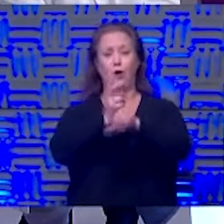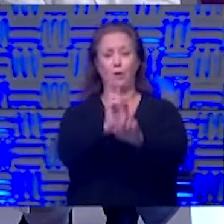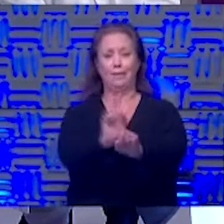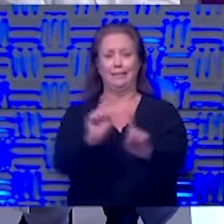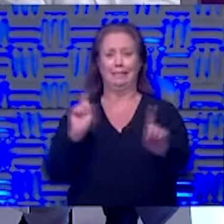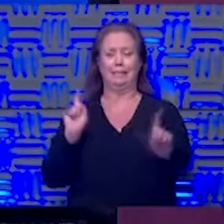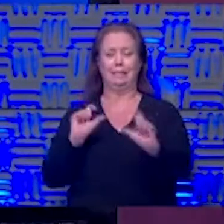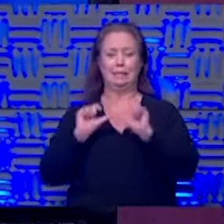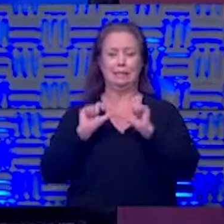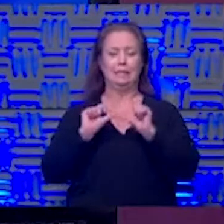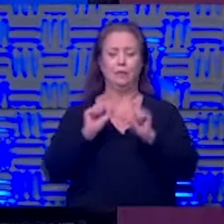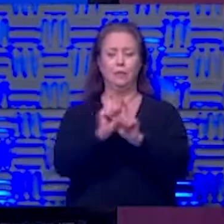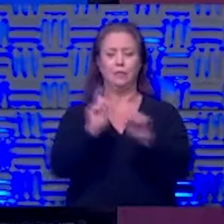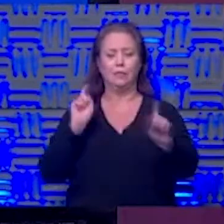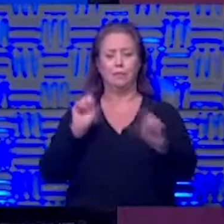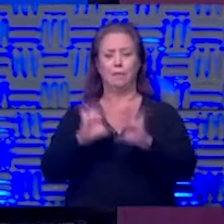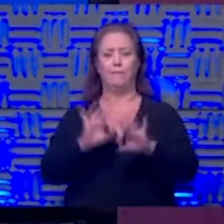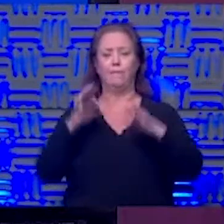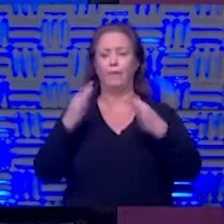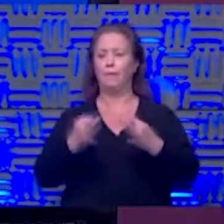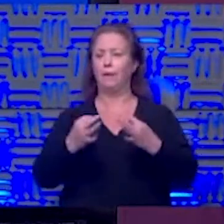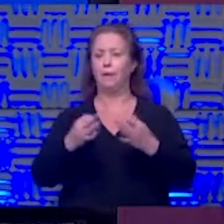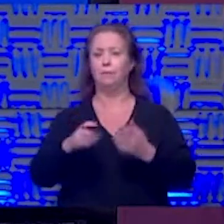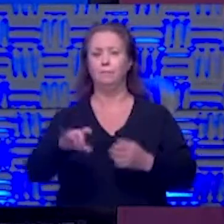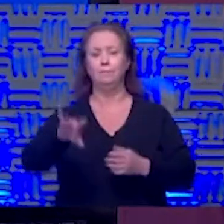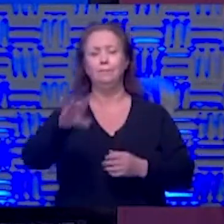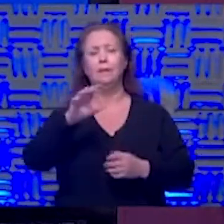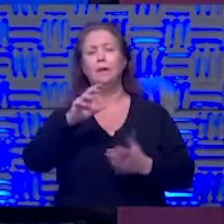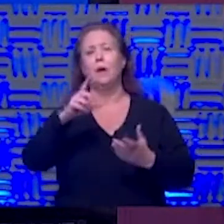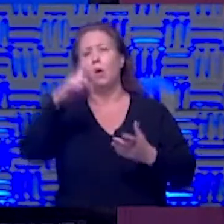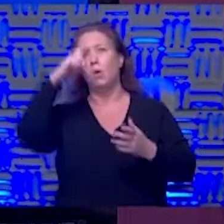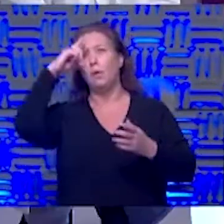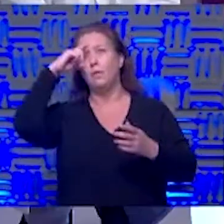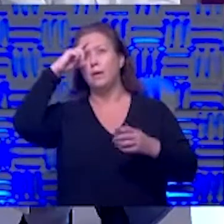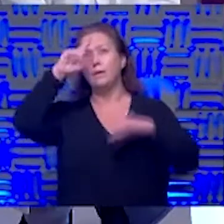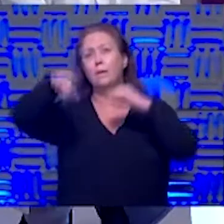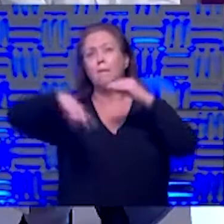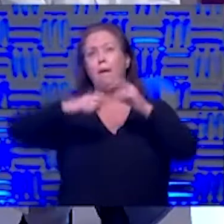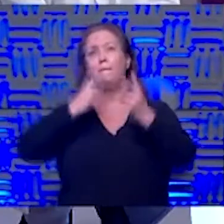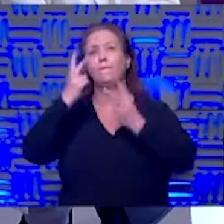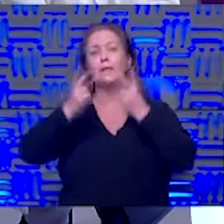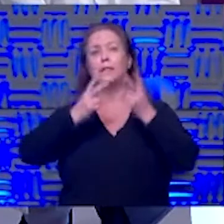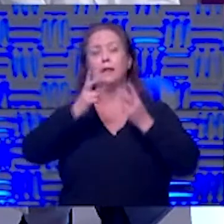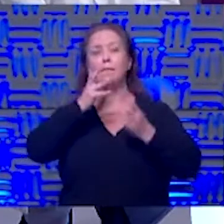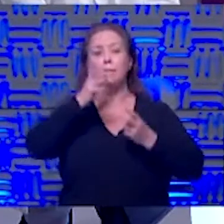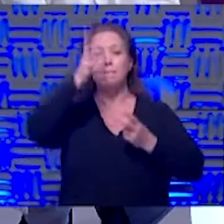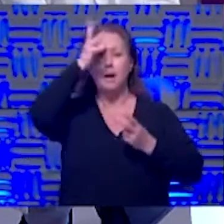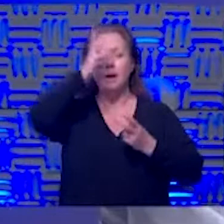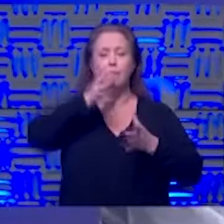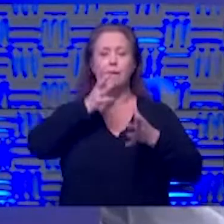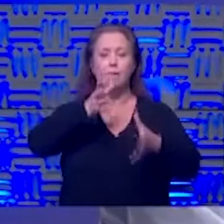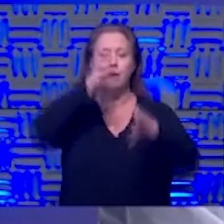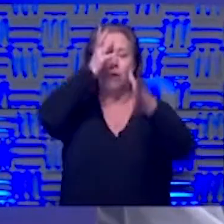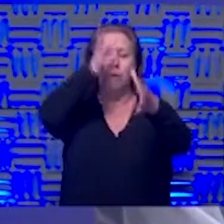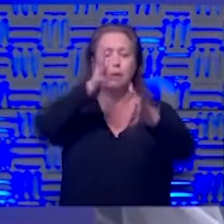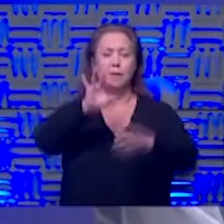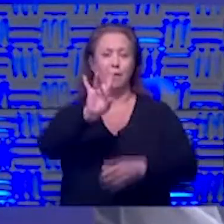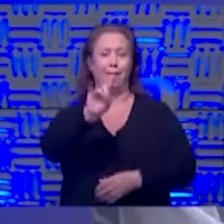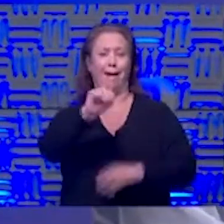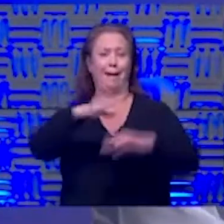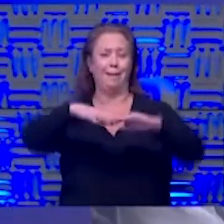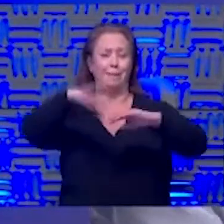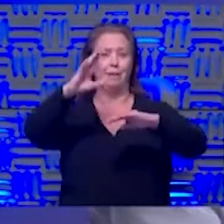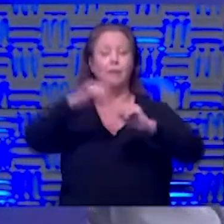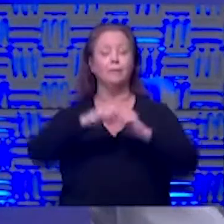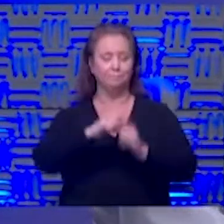family what do you think about going to see those 80 something parents or grandparents yeah i think we we need to see our loved ones